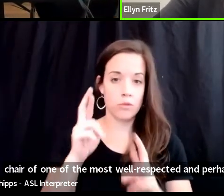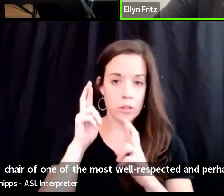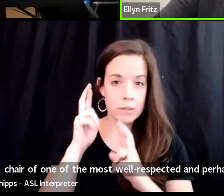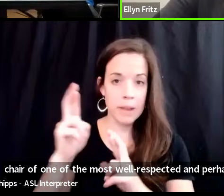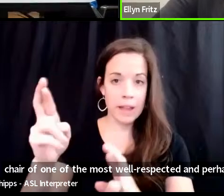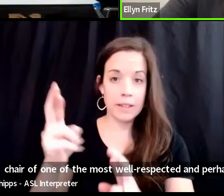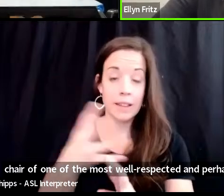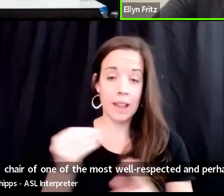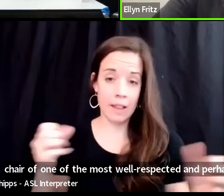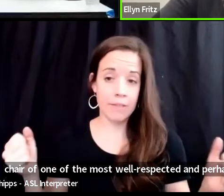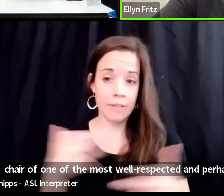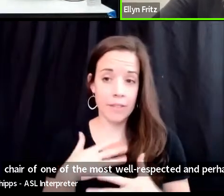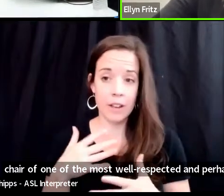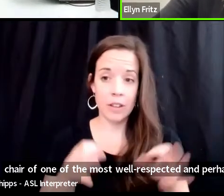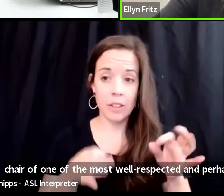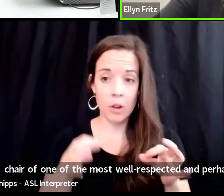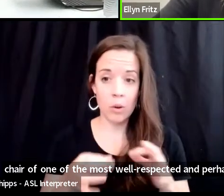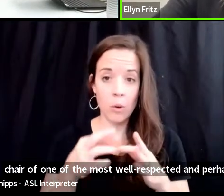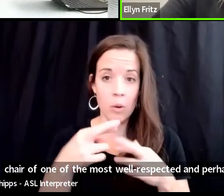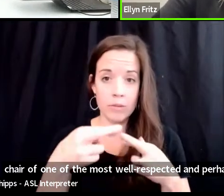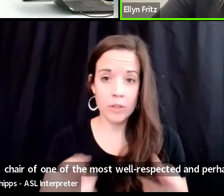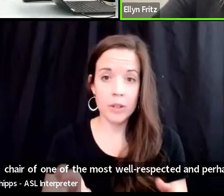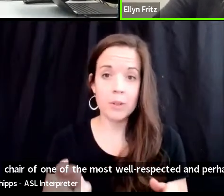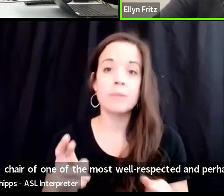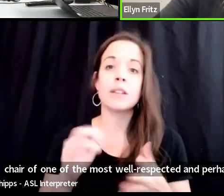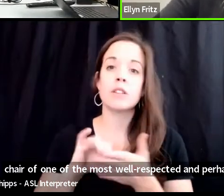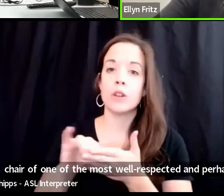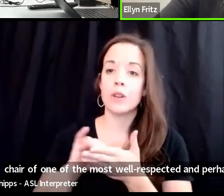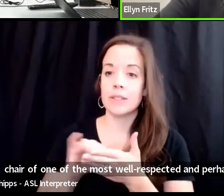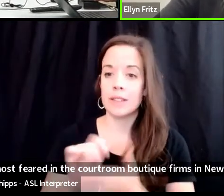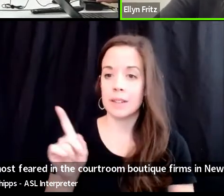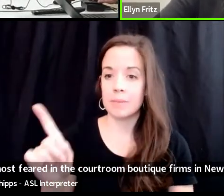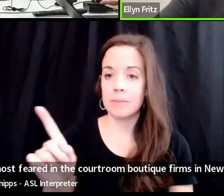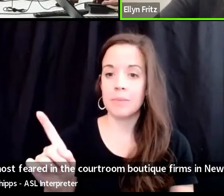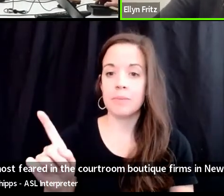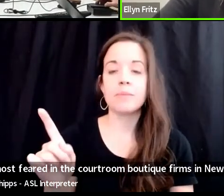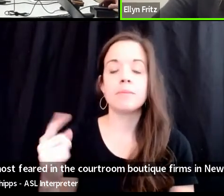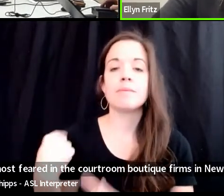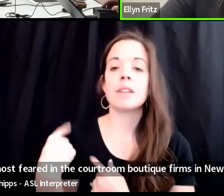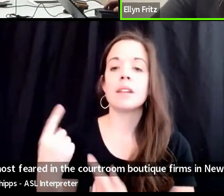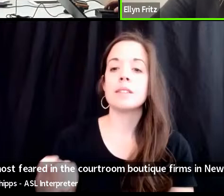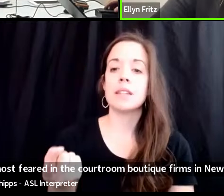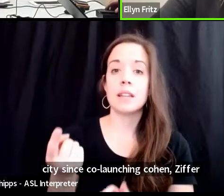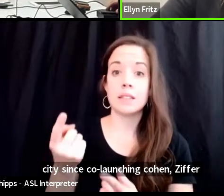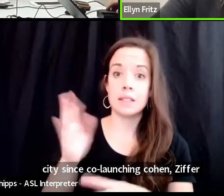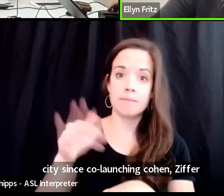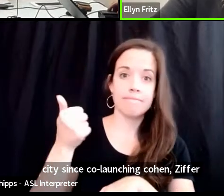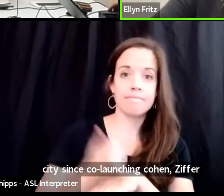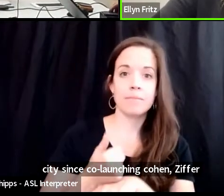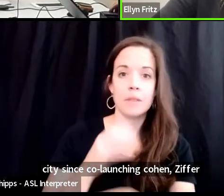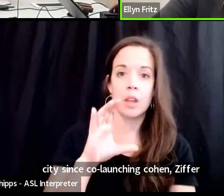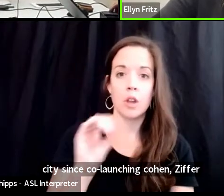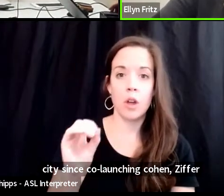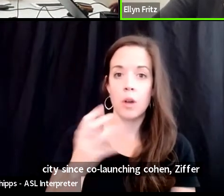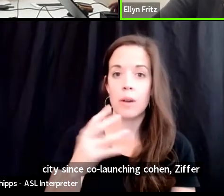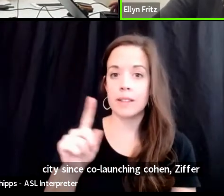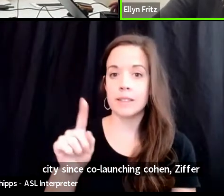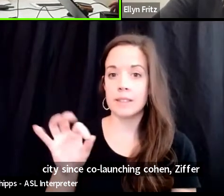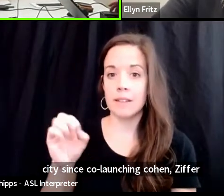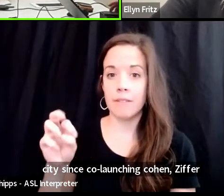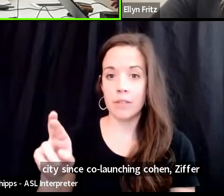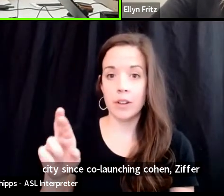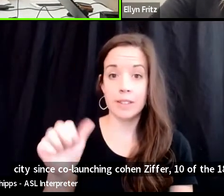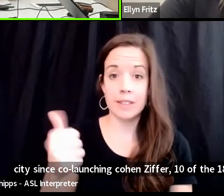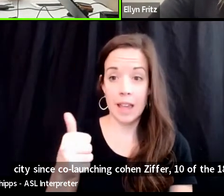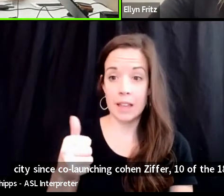courtroom, boutique firms in New York City. Since co-launching Cohen Ziffer, 10 of the 18 attorneys hired have been women.